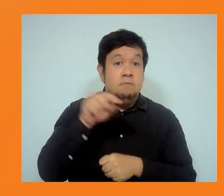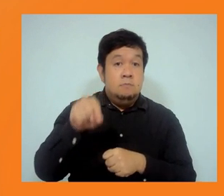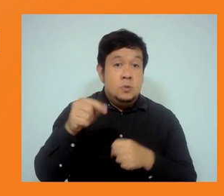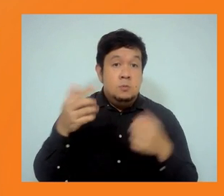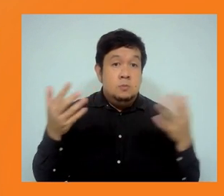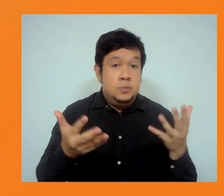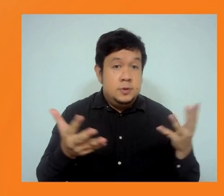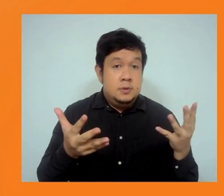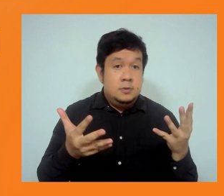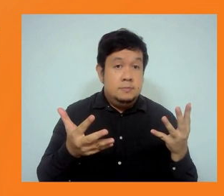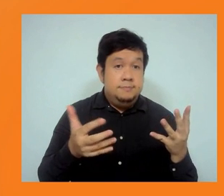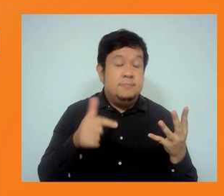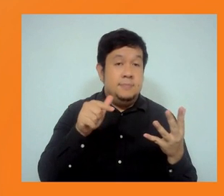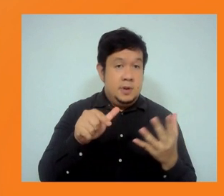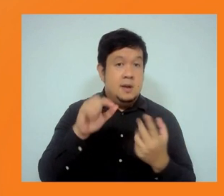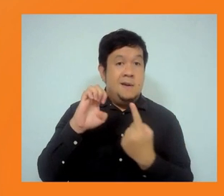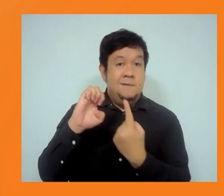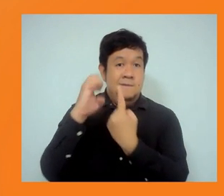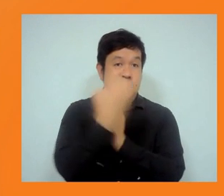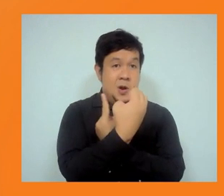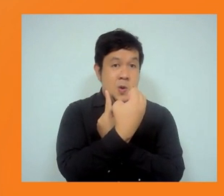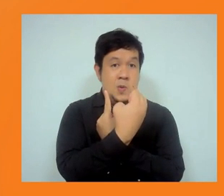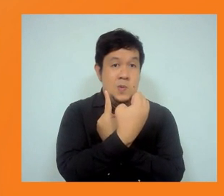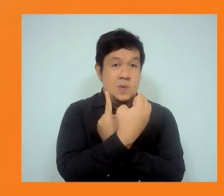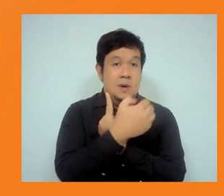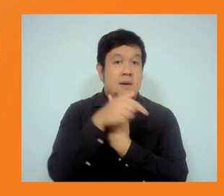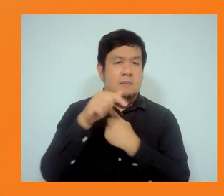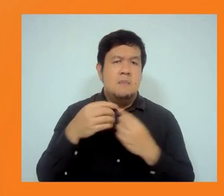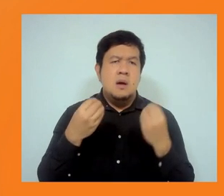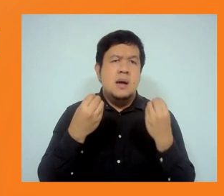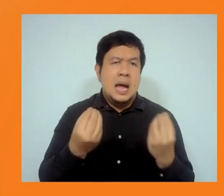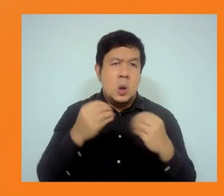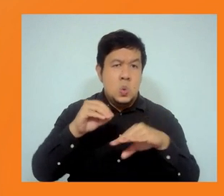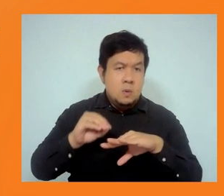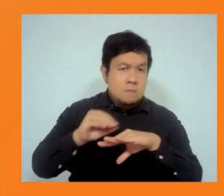the dynamics of how those affect and support people's livelihoods.